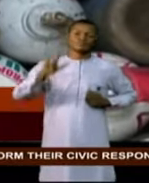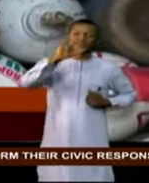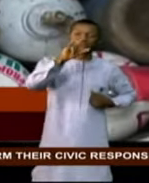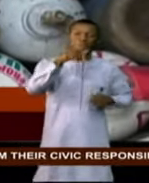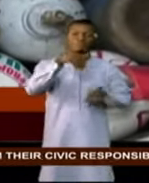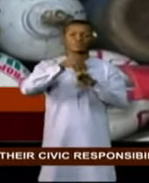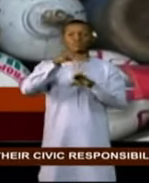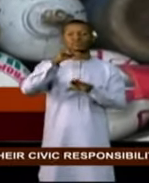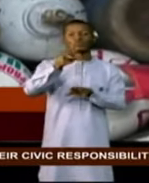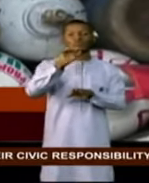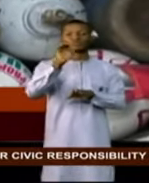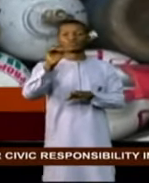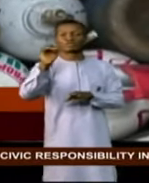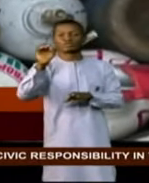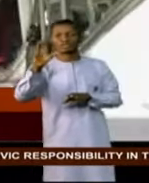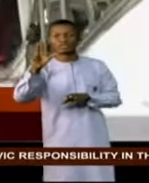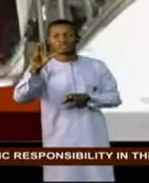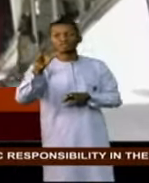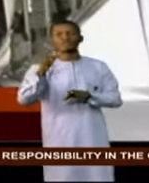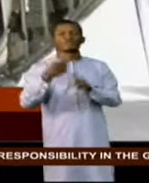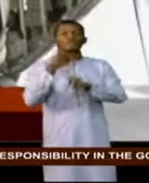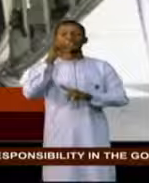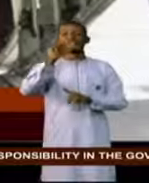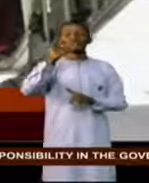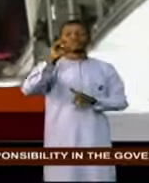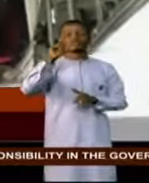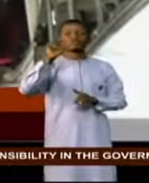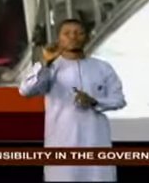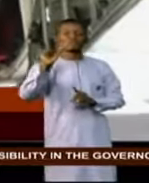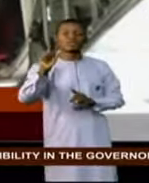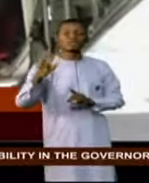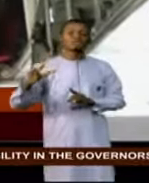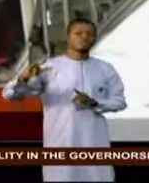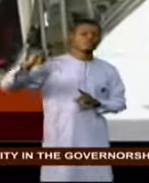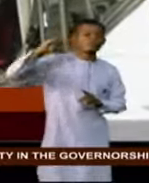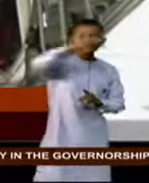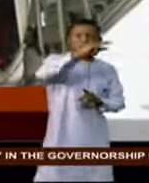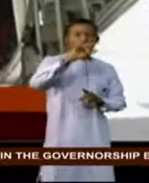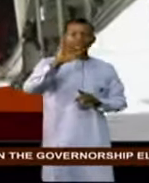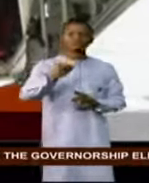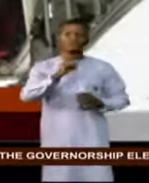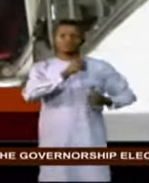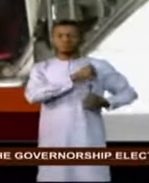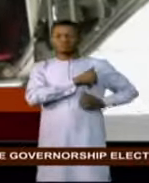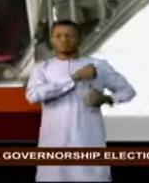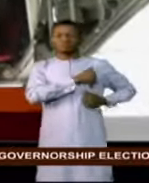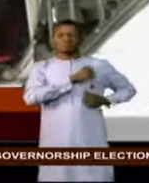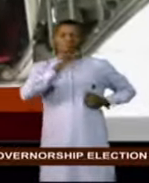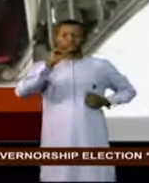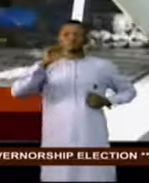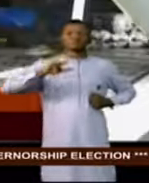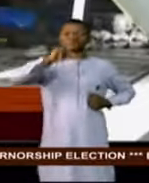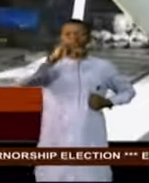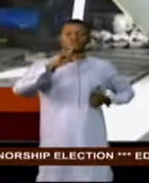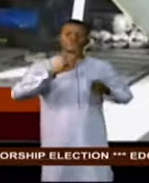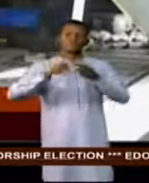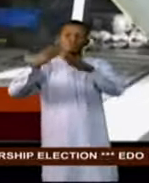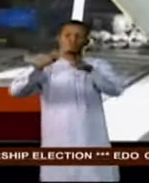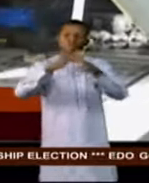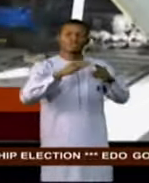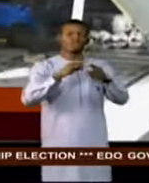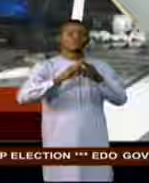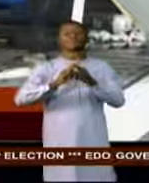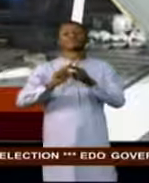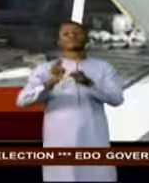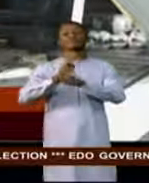the 103 strike group YOLA were flown in by a Nigerian Air Force aircraft for onward distribution to the University